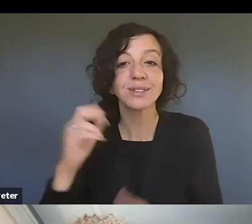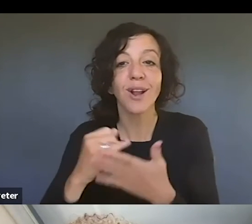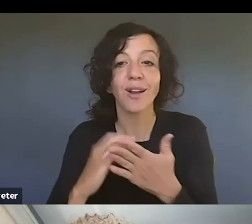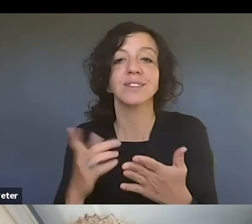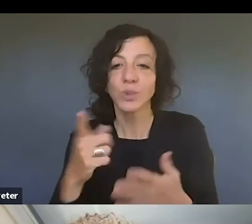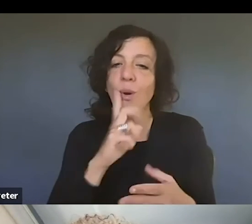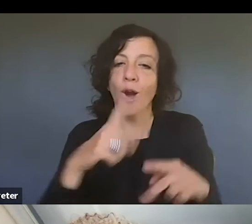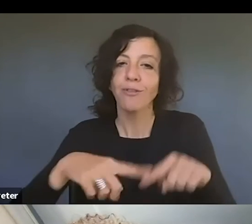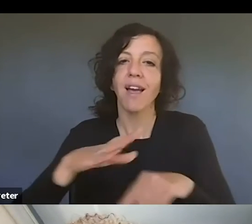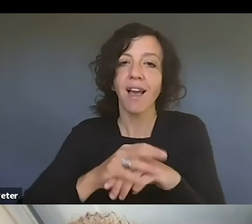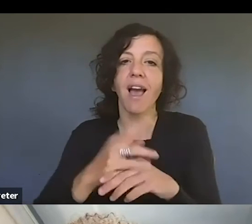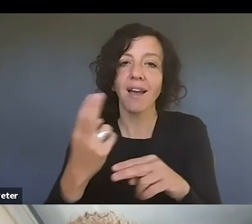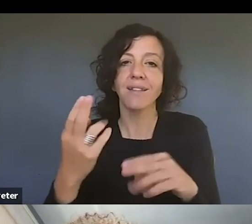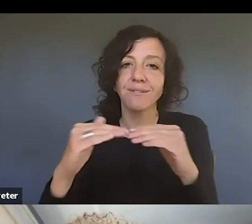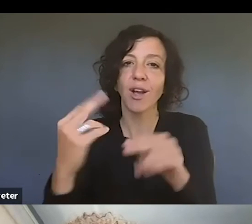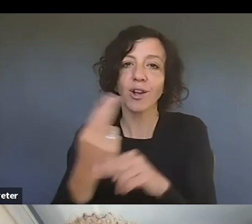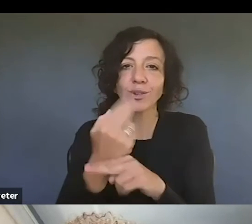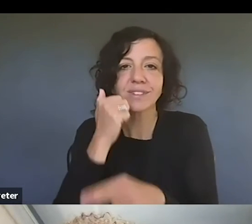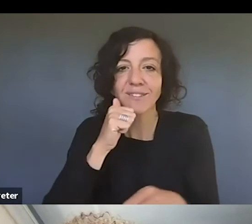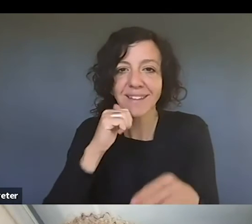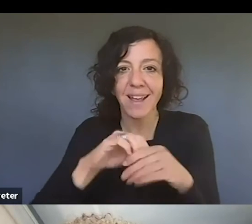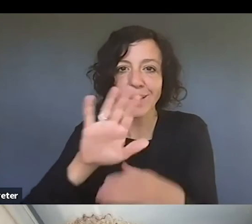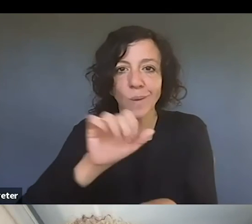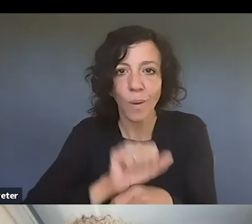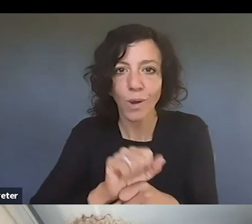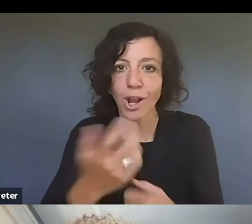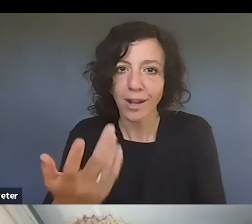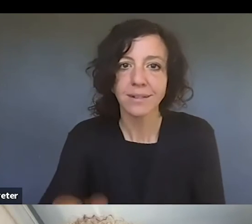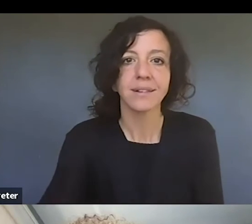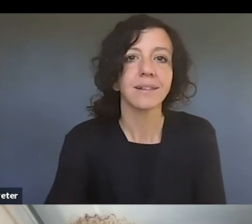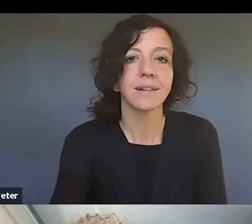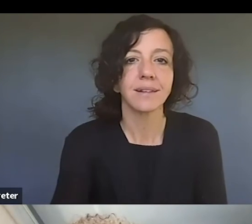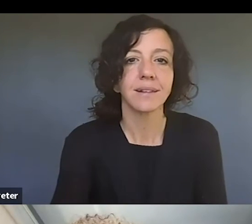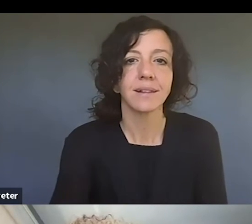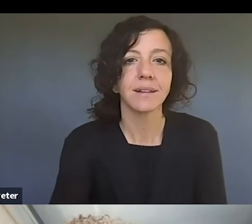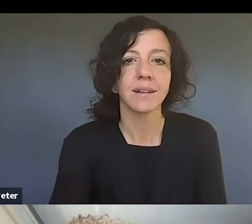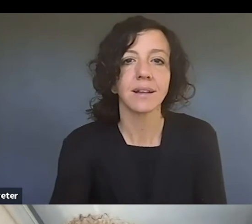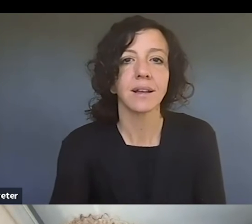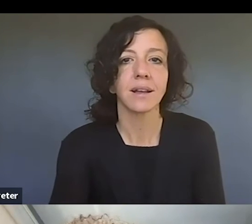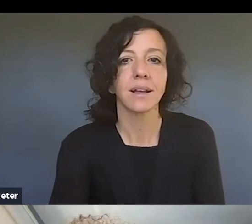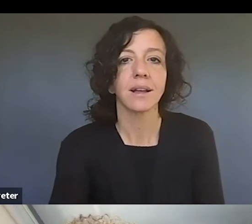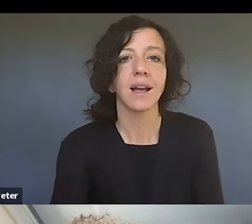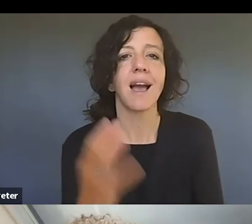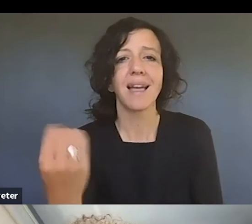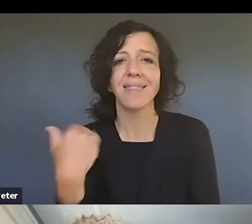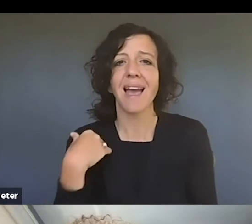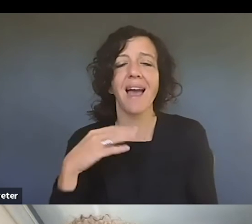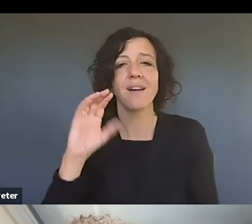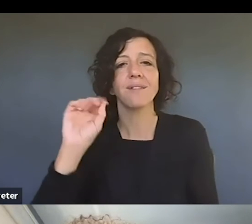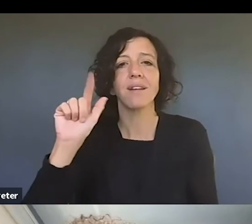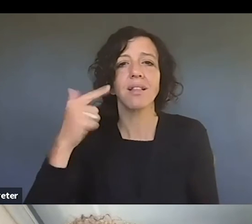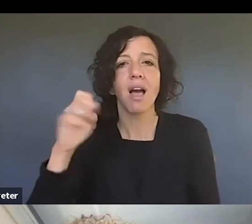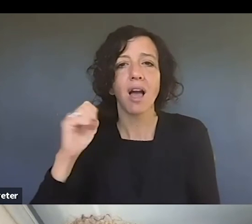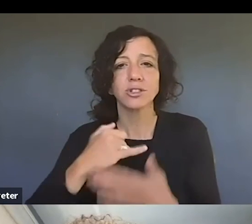relying on day to day in your work. Um, and there's, you know, there are collage artists like Rauschenberg